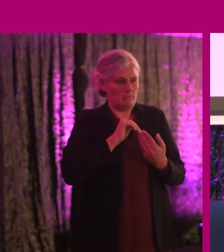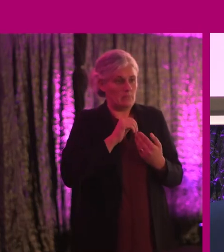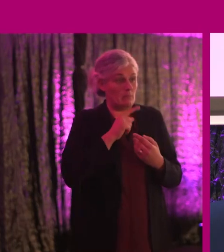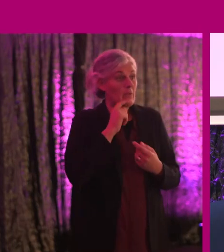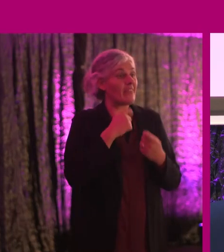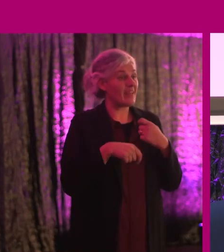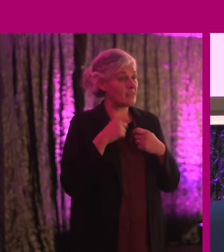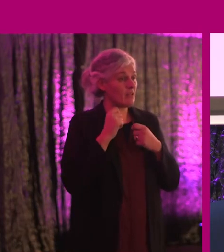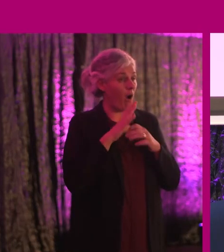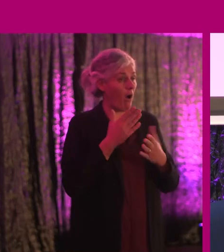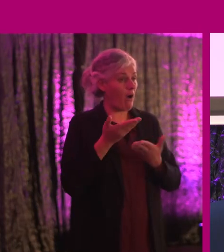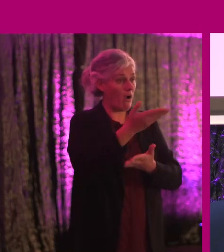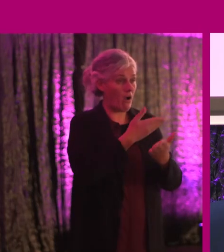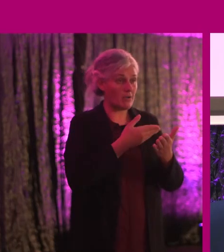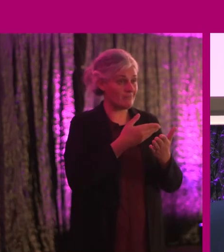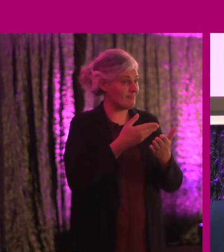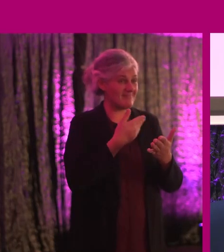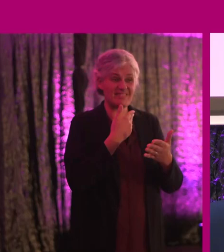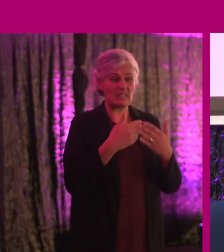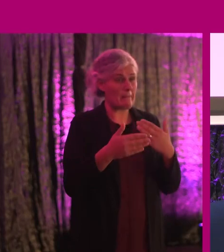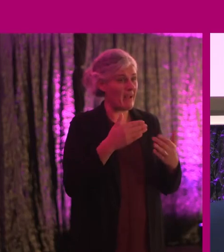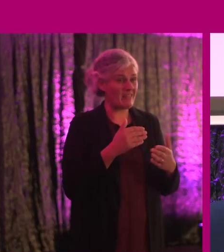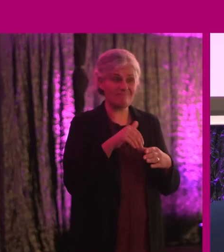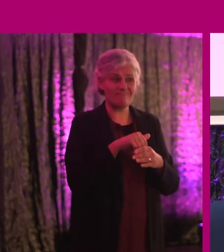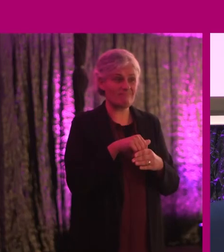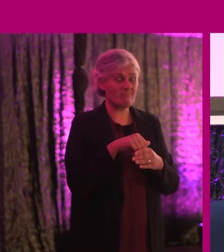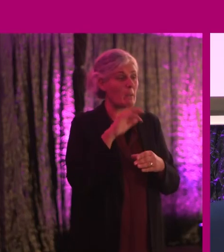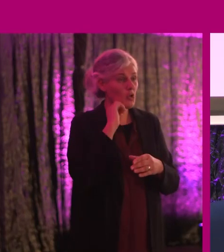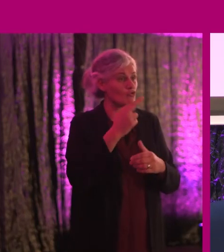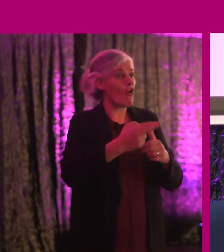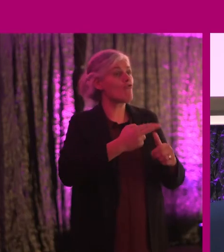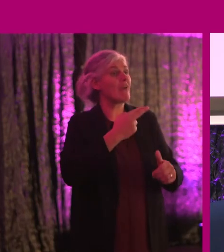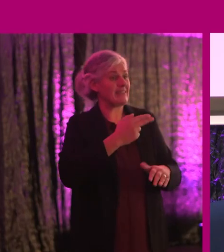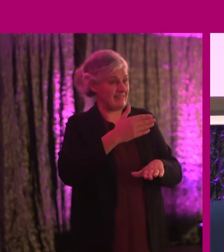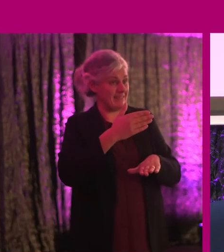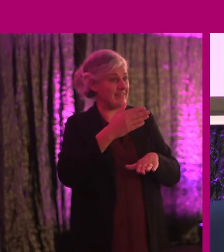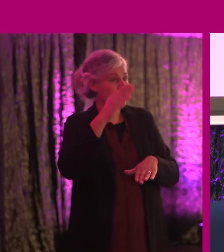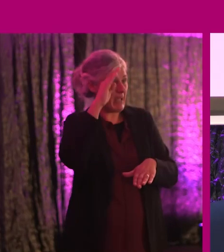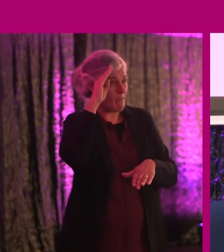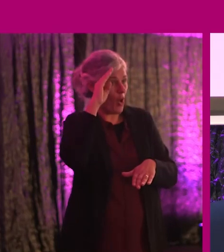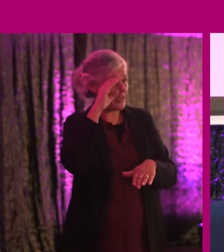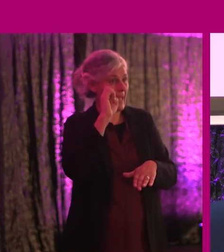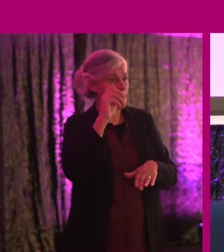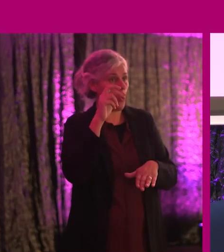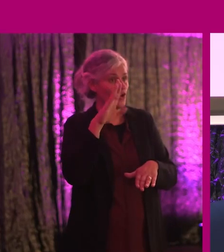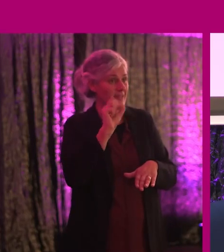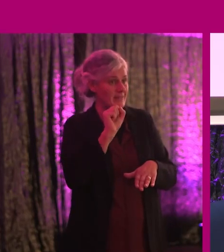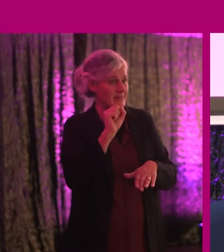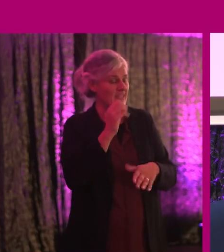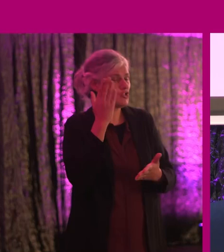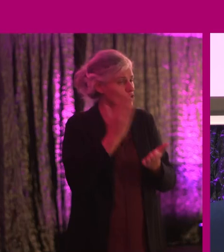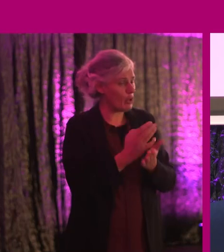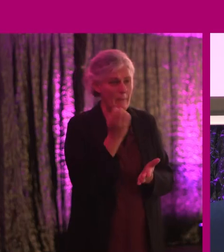is irrelevant. You already employ us. Stop making excuses not to.